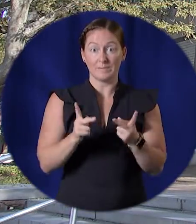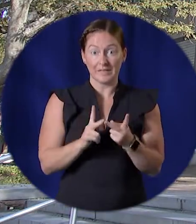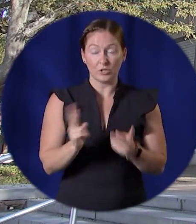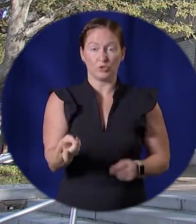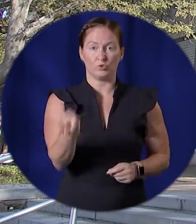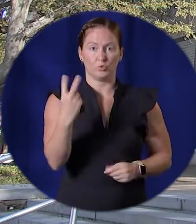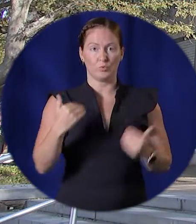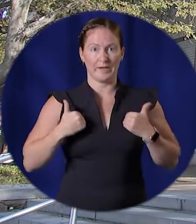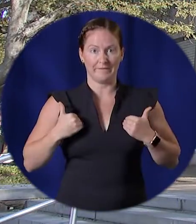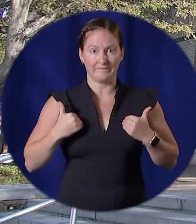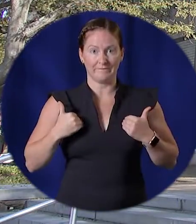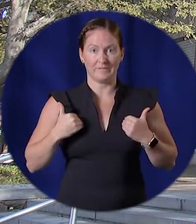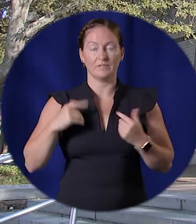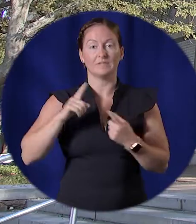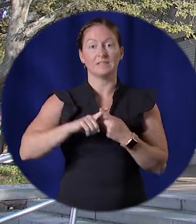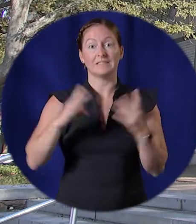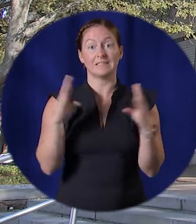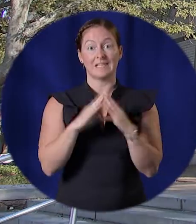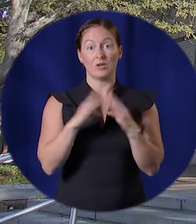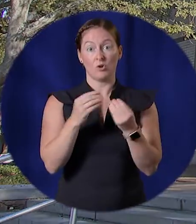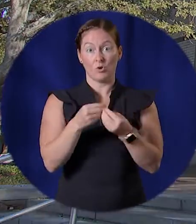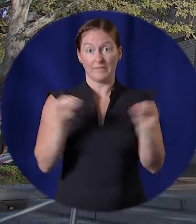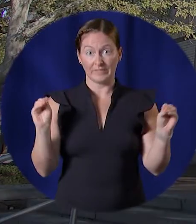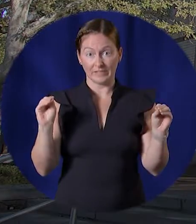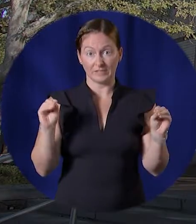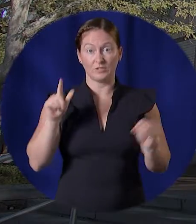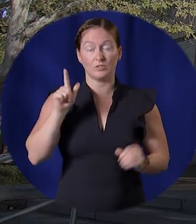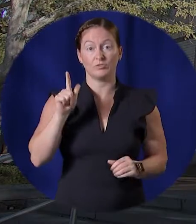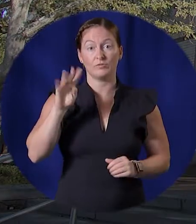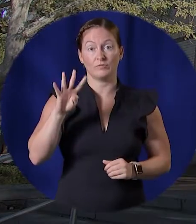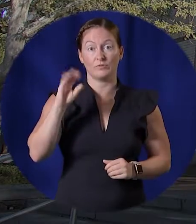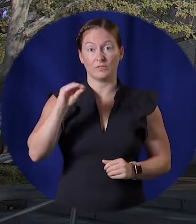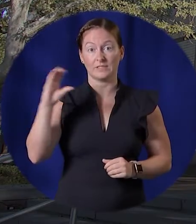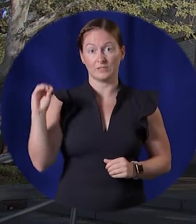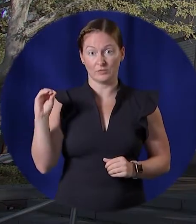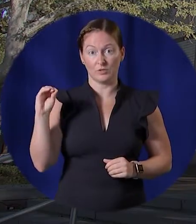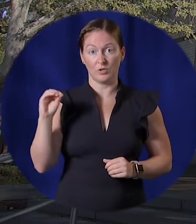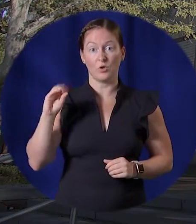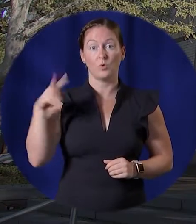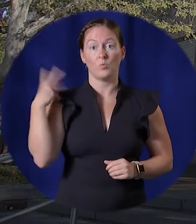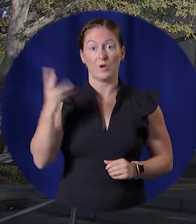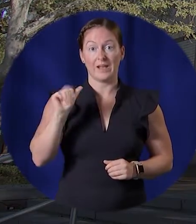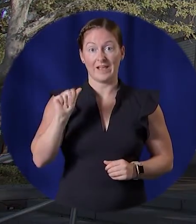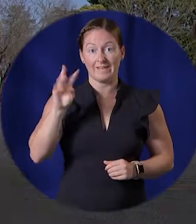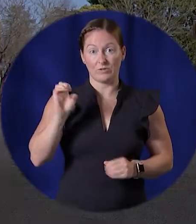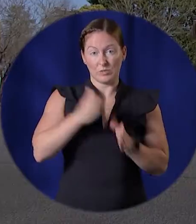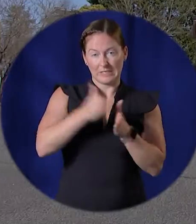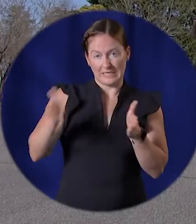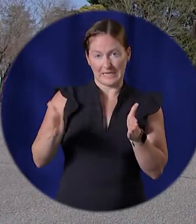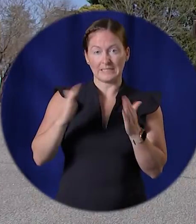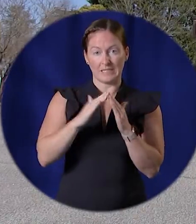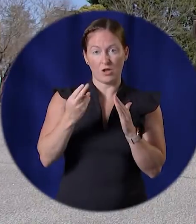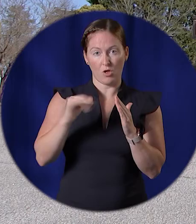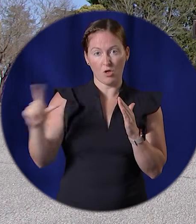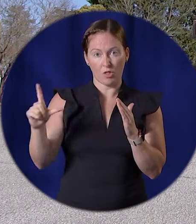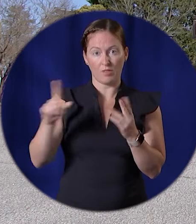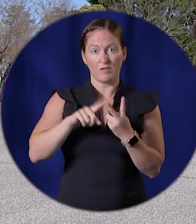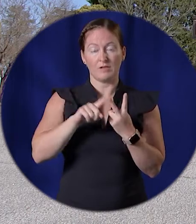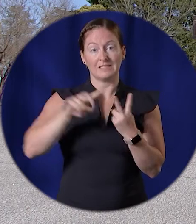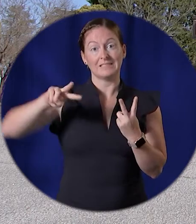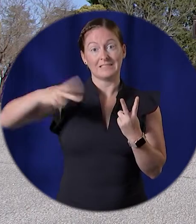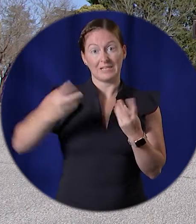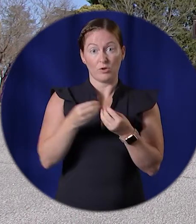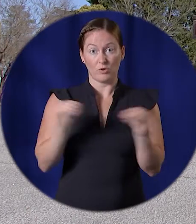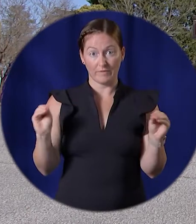serve you. Our downtown office is located at 2400 Washington Avenue next to City Hall. Our satellite office